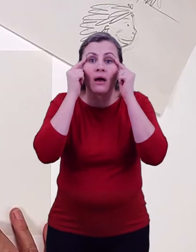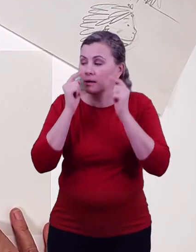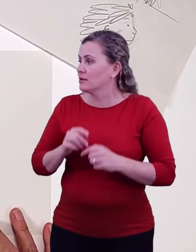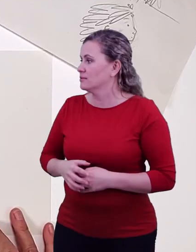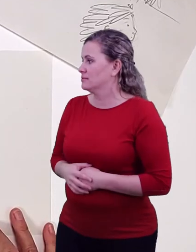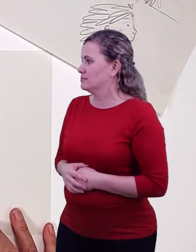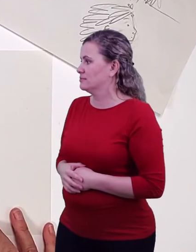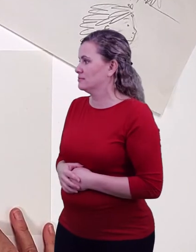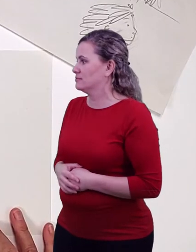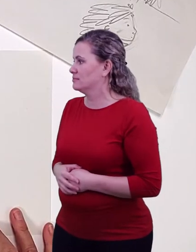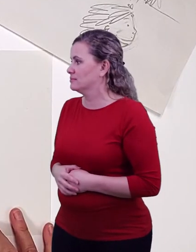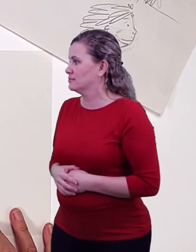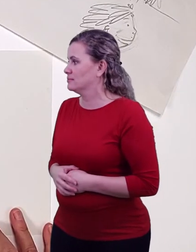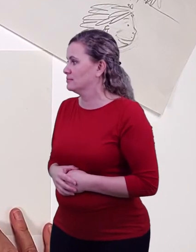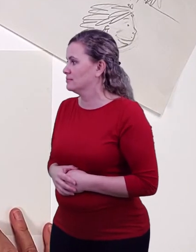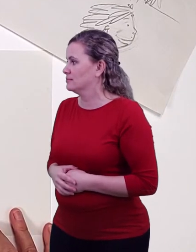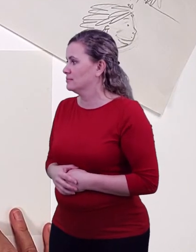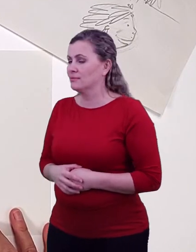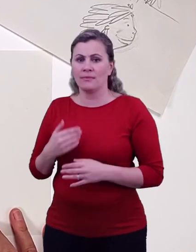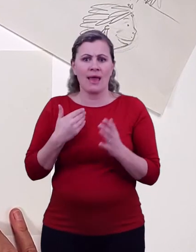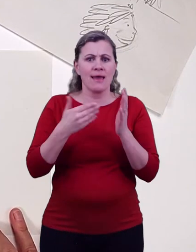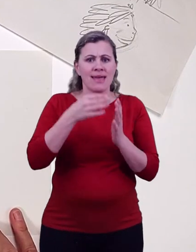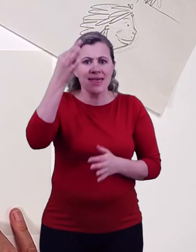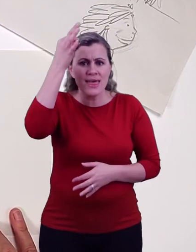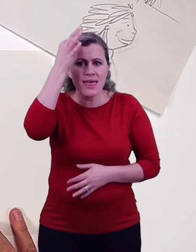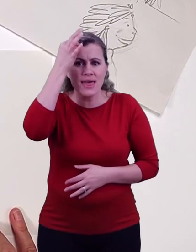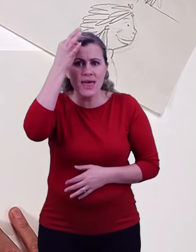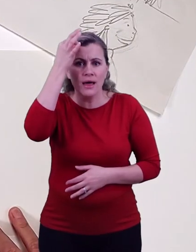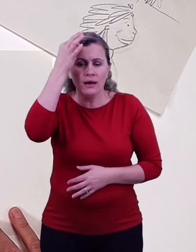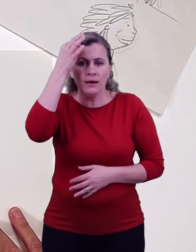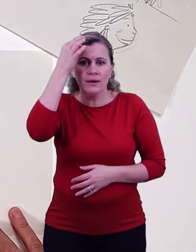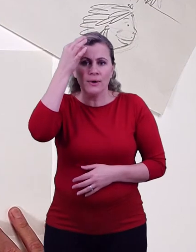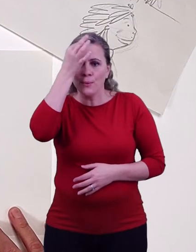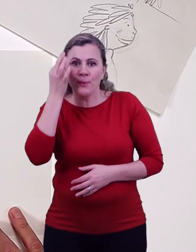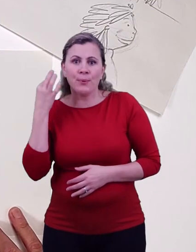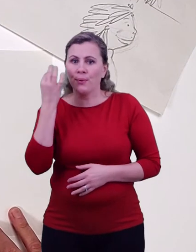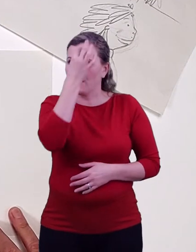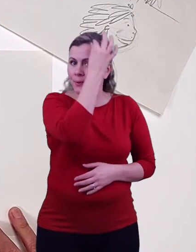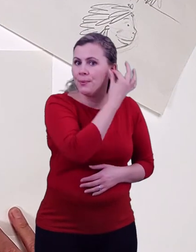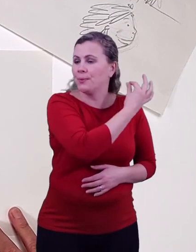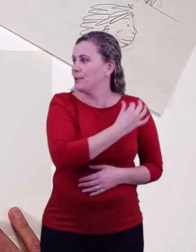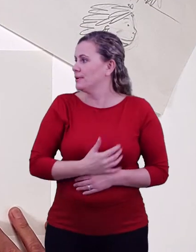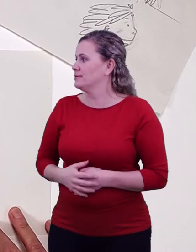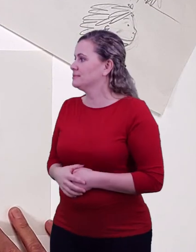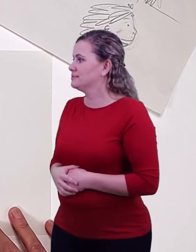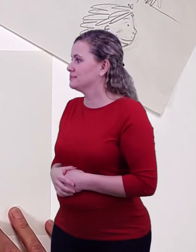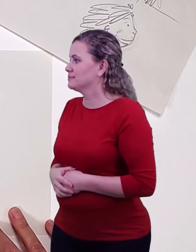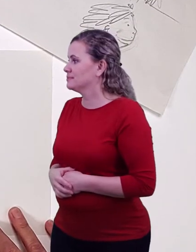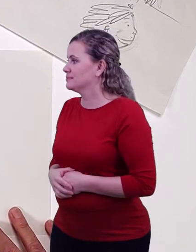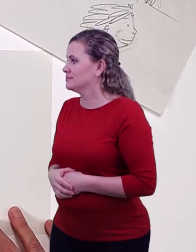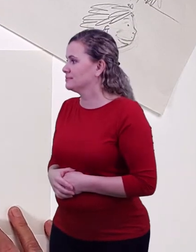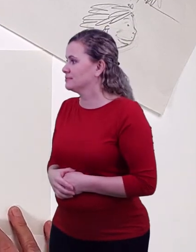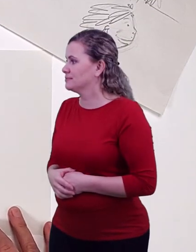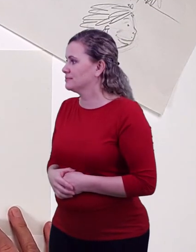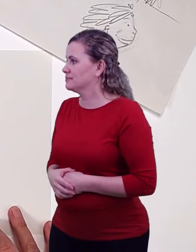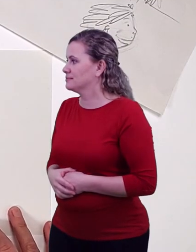Now onto her hair. Make loose wiggly lines on one side then on the other side making sure that you can see